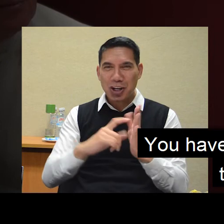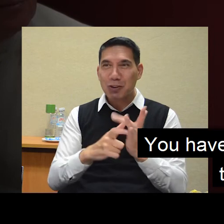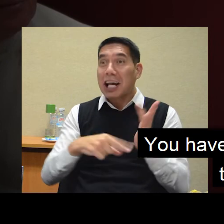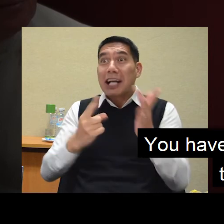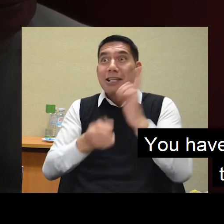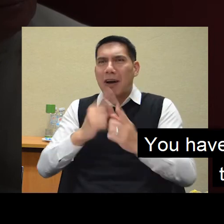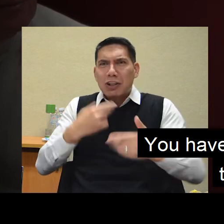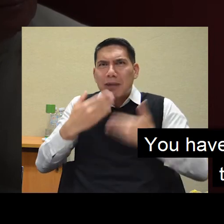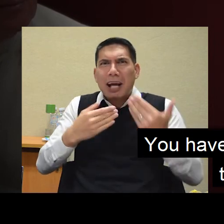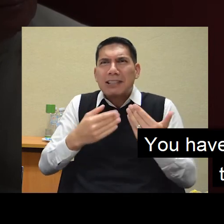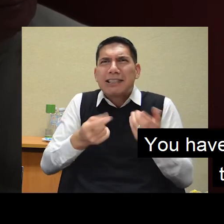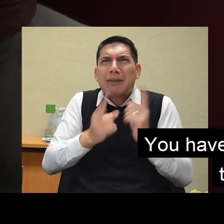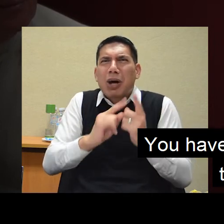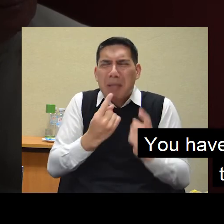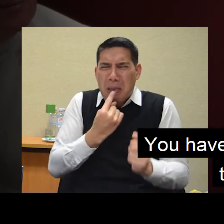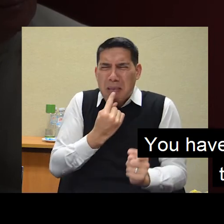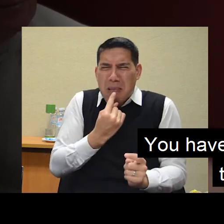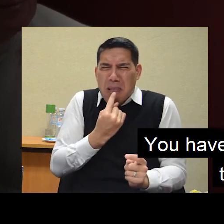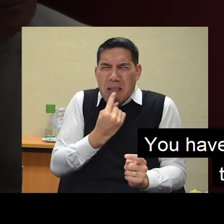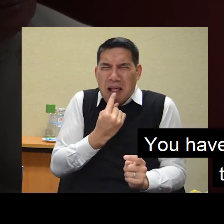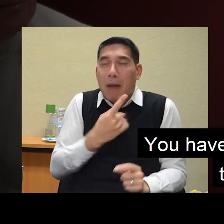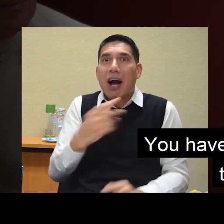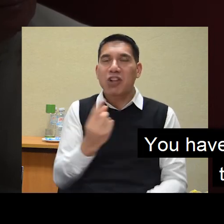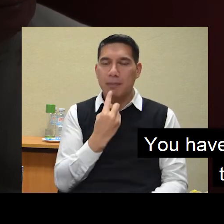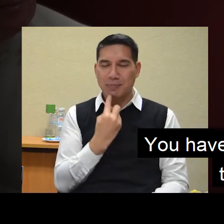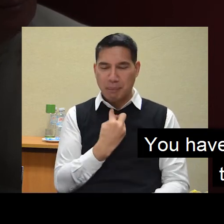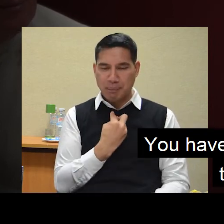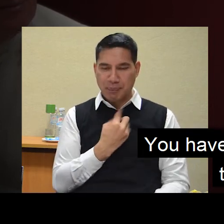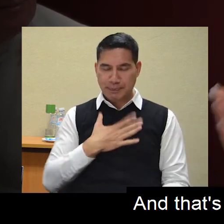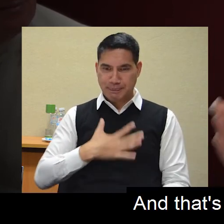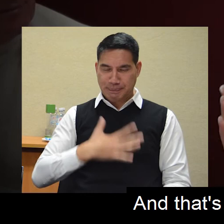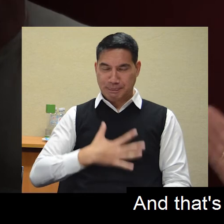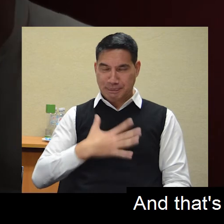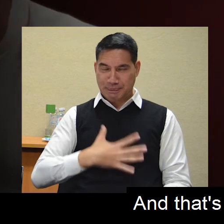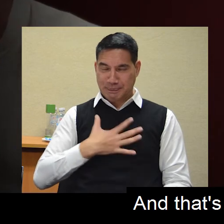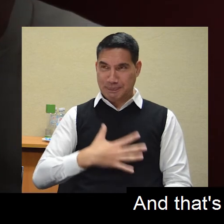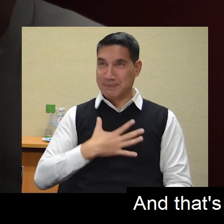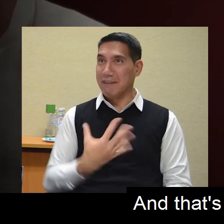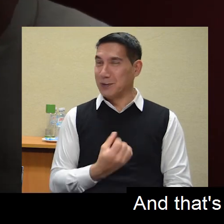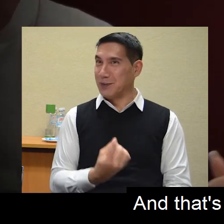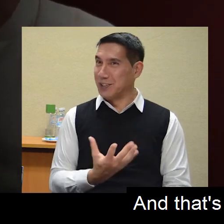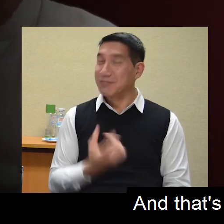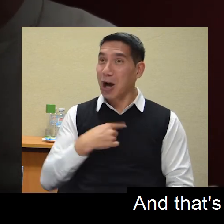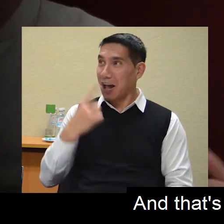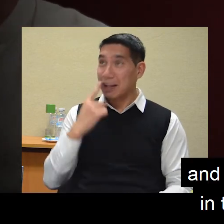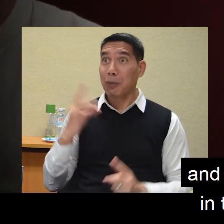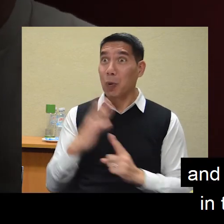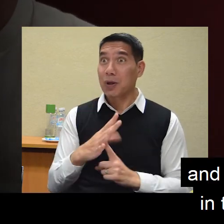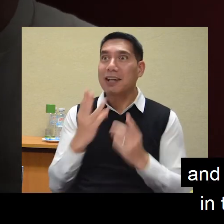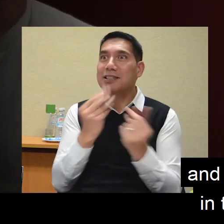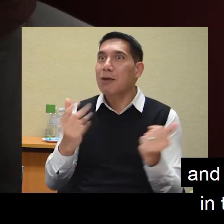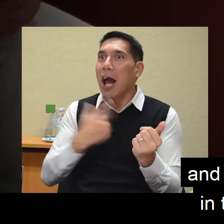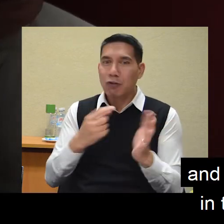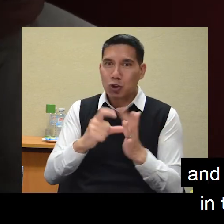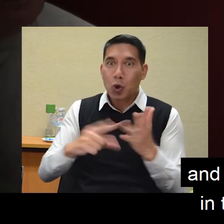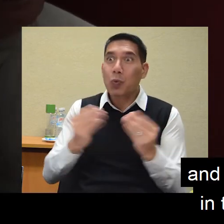sometimes you may not like the way that it tastes, but you still eat it up. And I think that that's really important. And that's